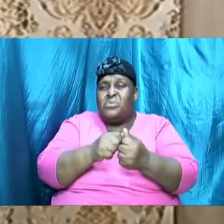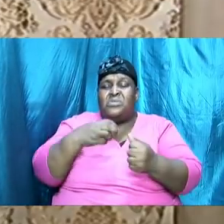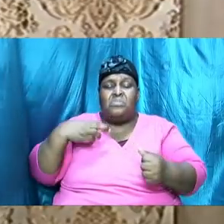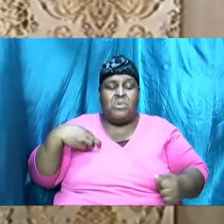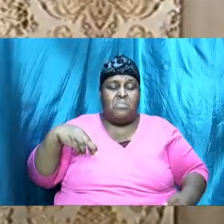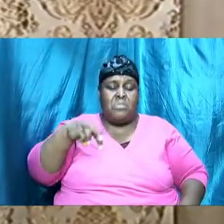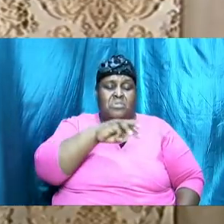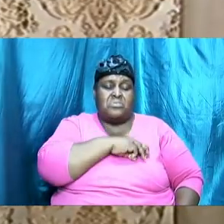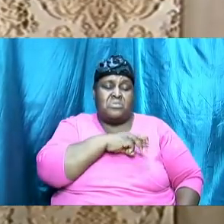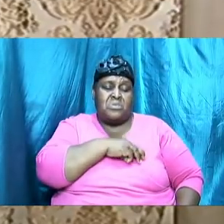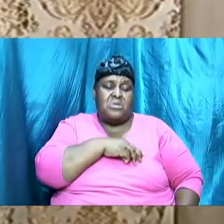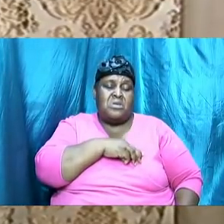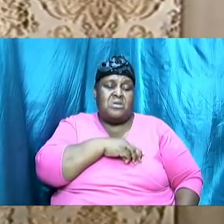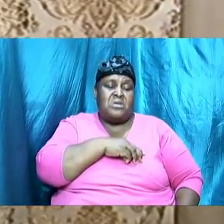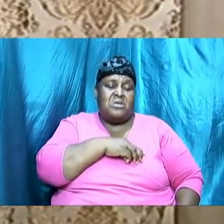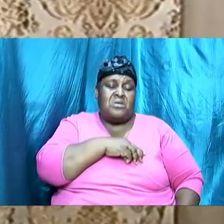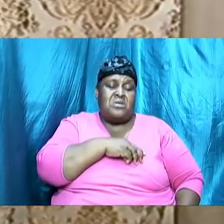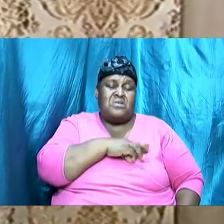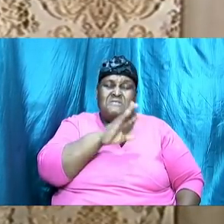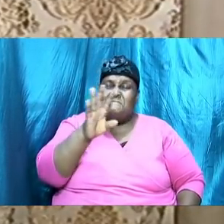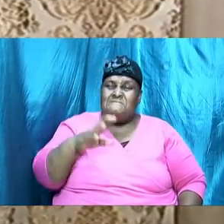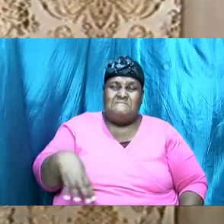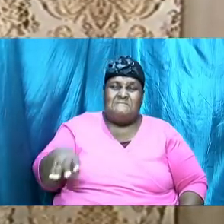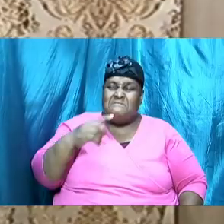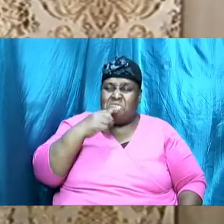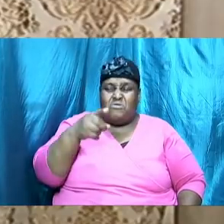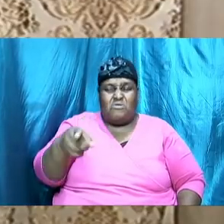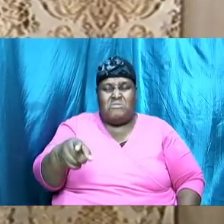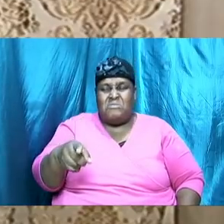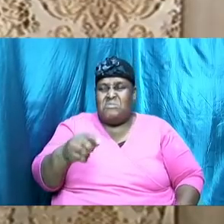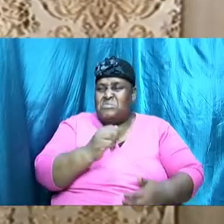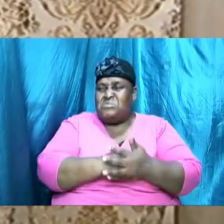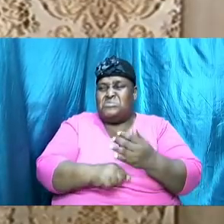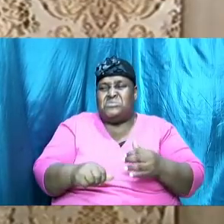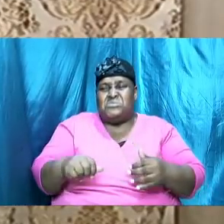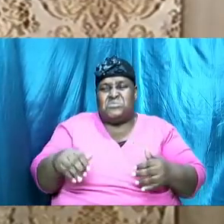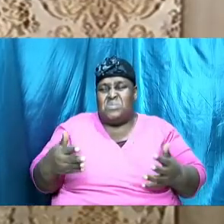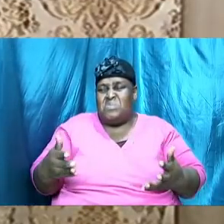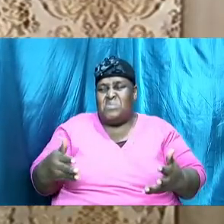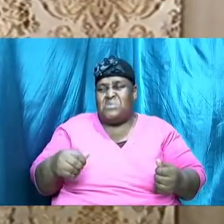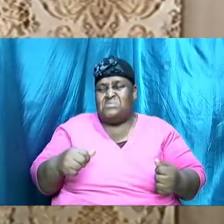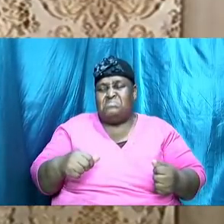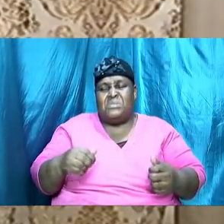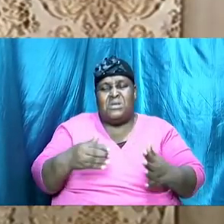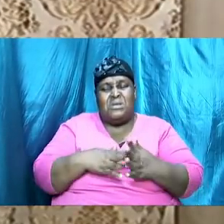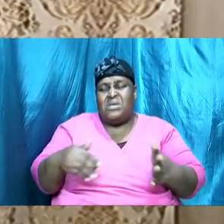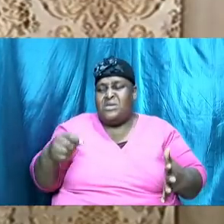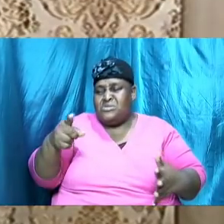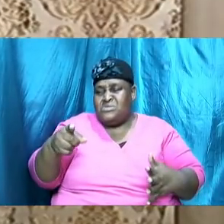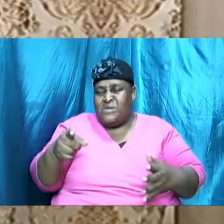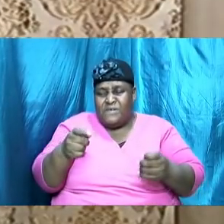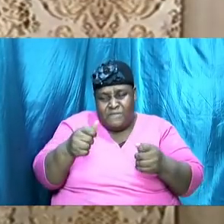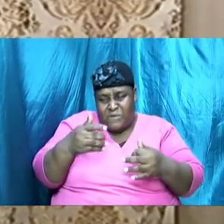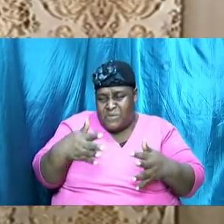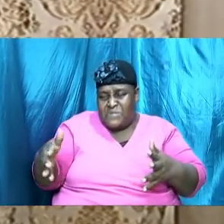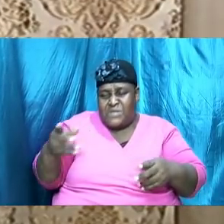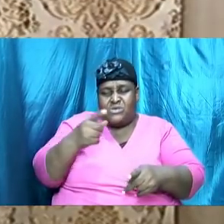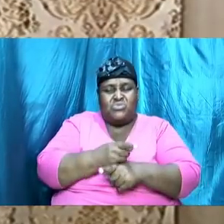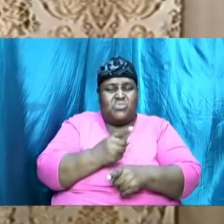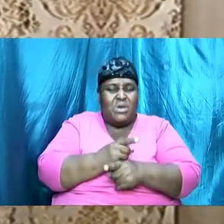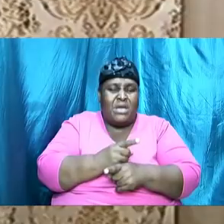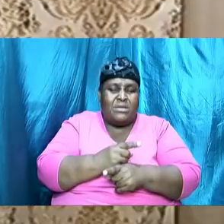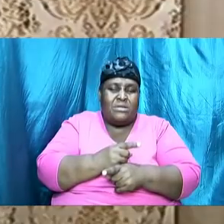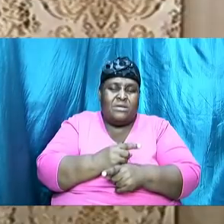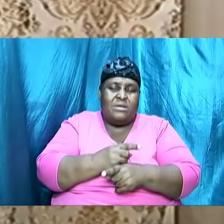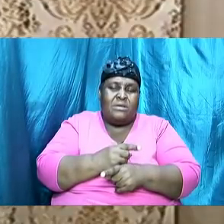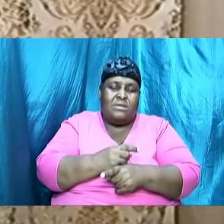and he said nevertheless I have somewhat against you they had a few things right but then they had